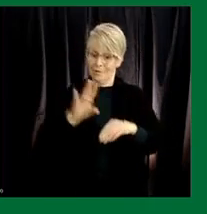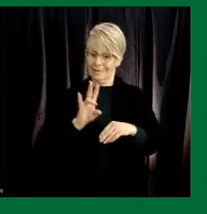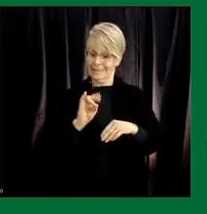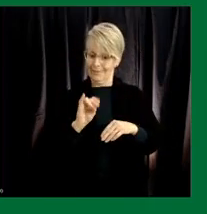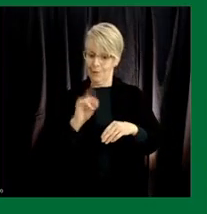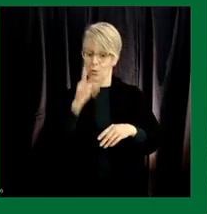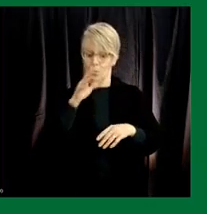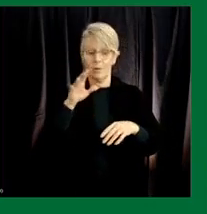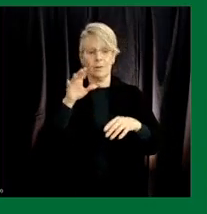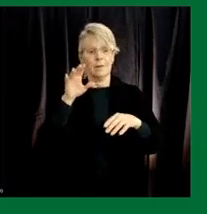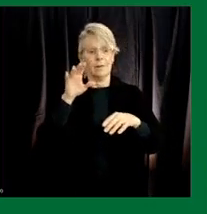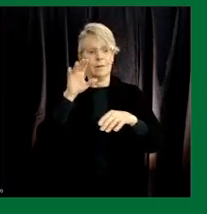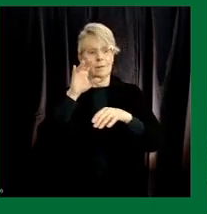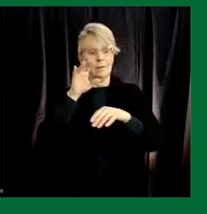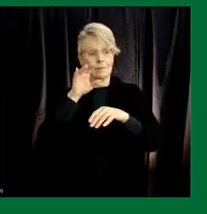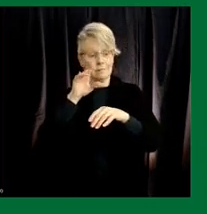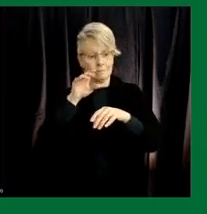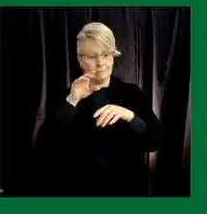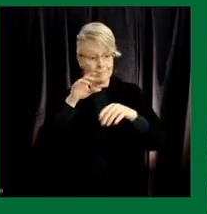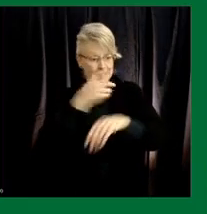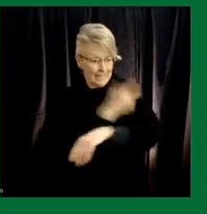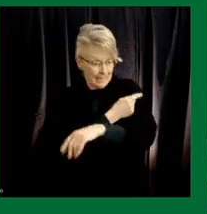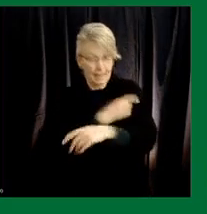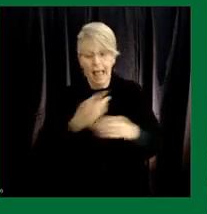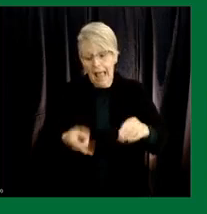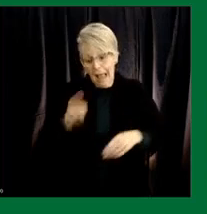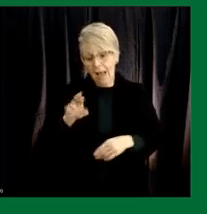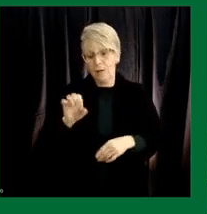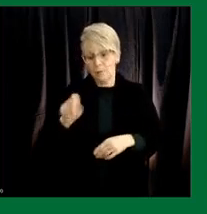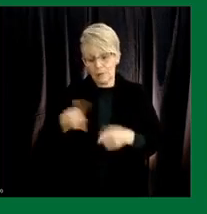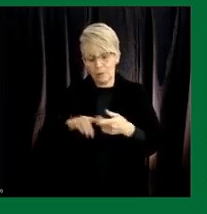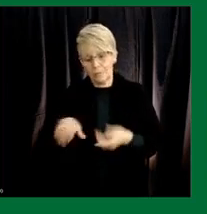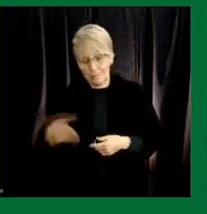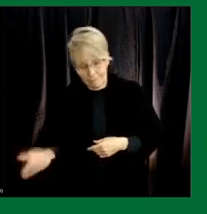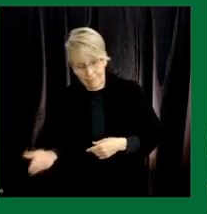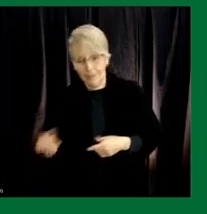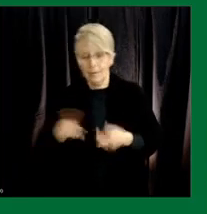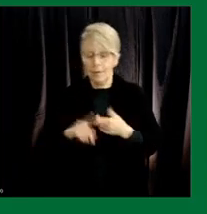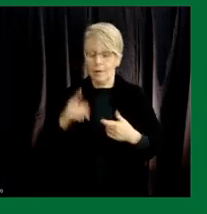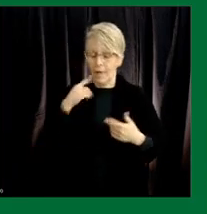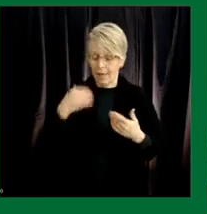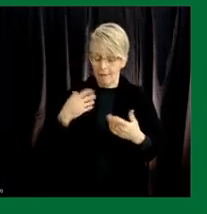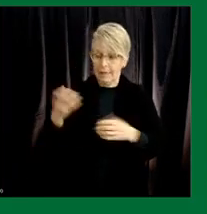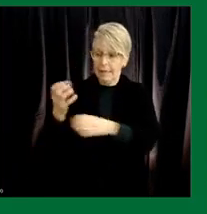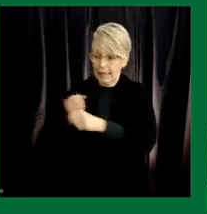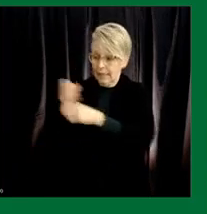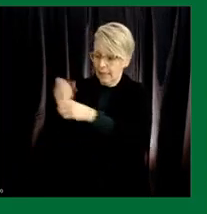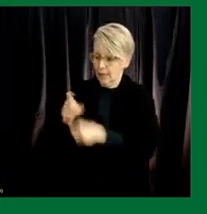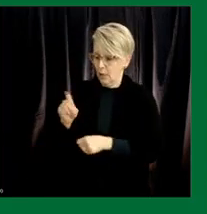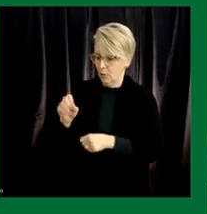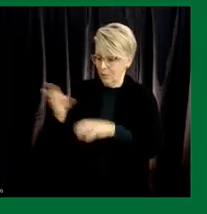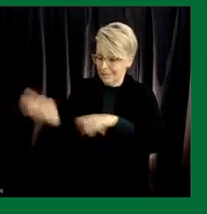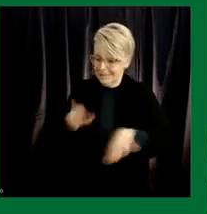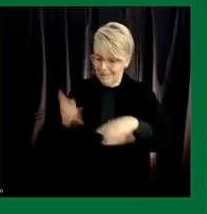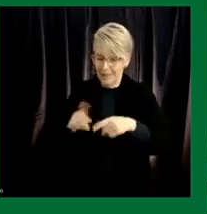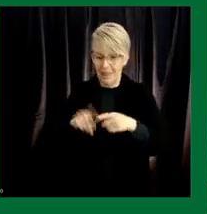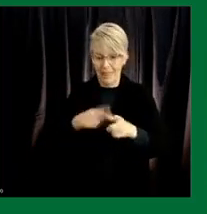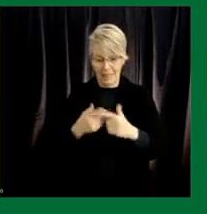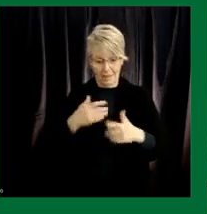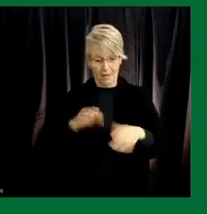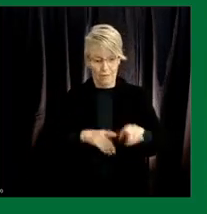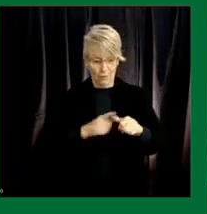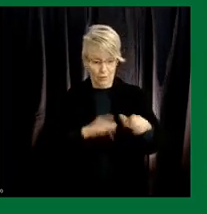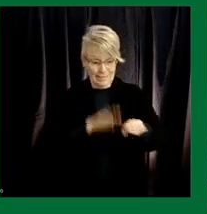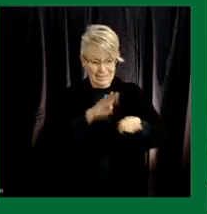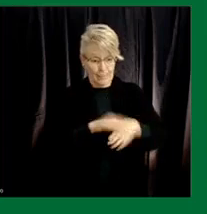and when we receive our our first uh you know three four hundred thousand doses and are able to make our way through the bulk of phase one we're quickly going to move